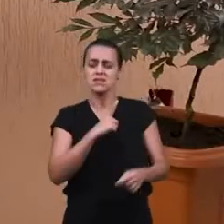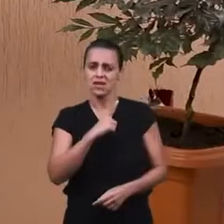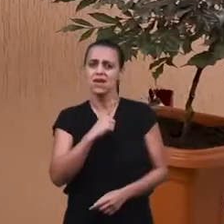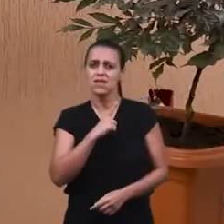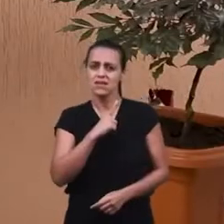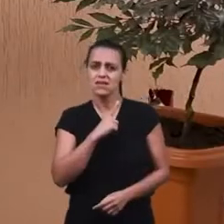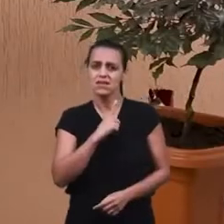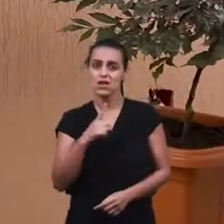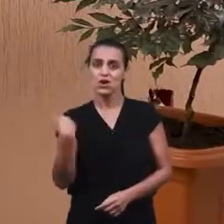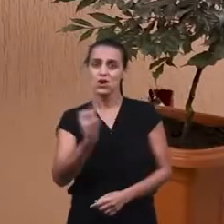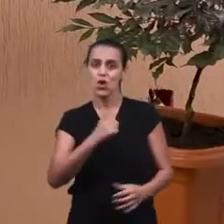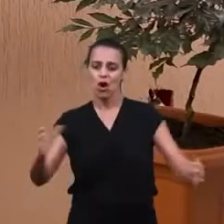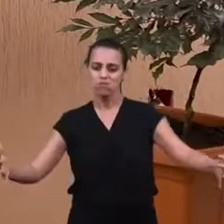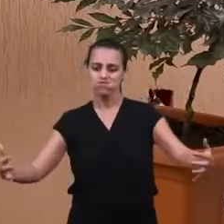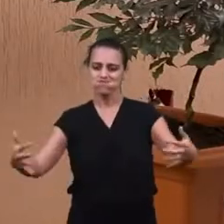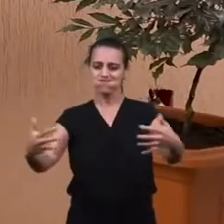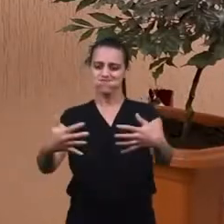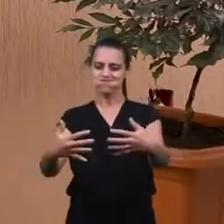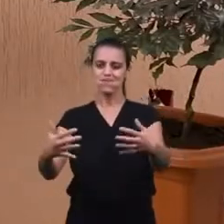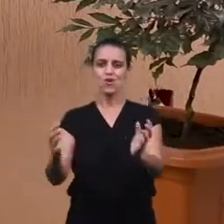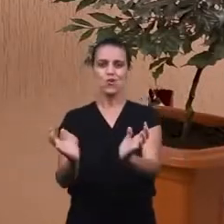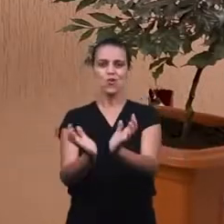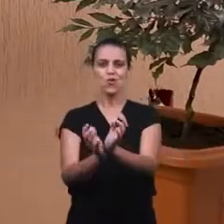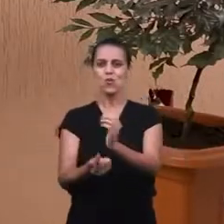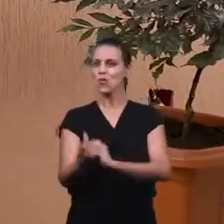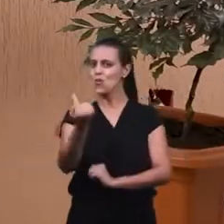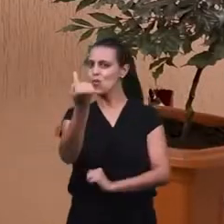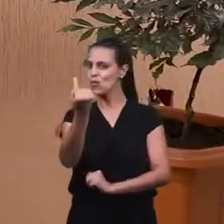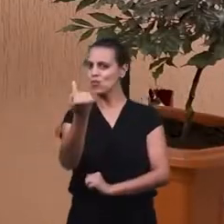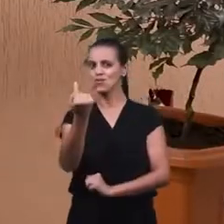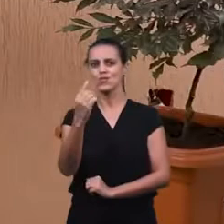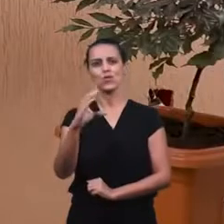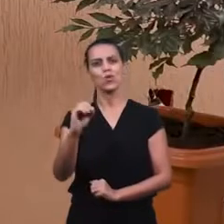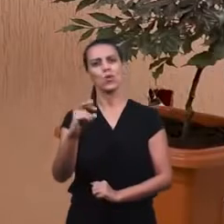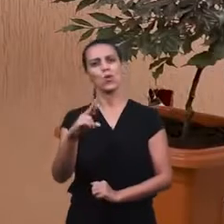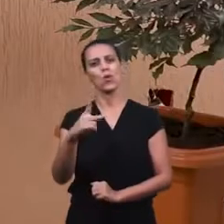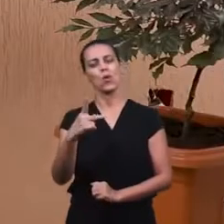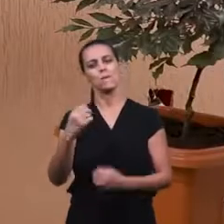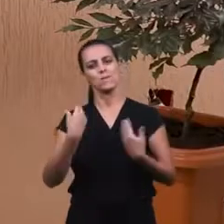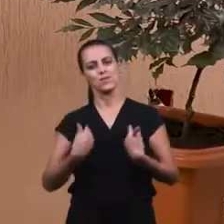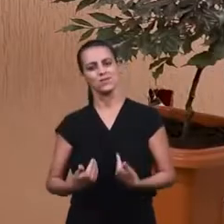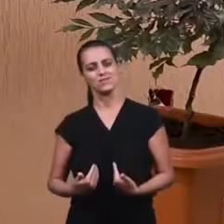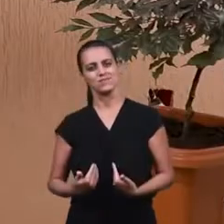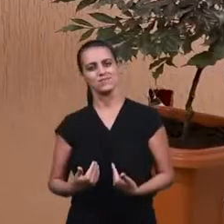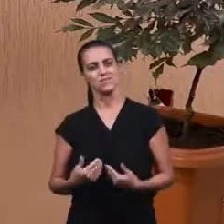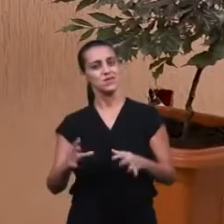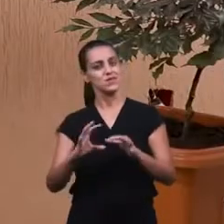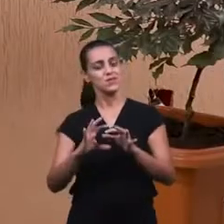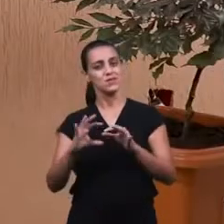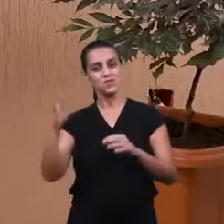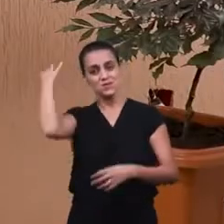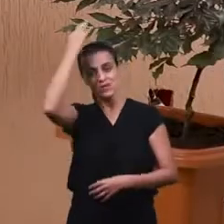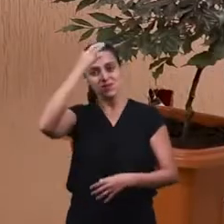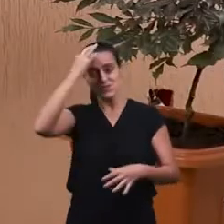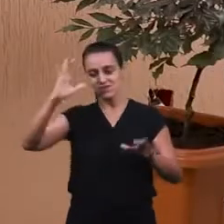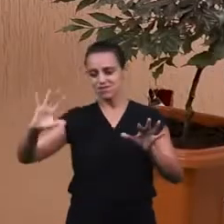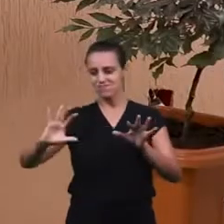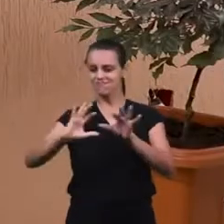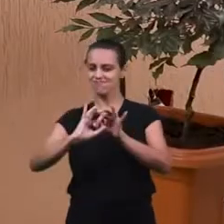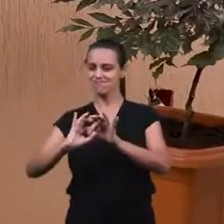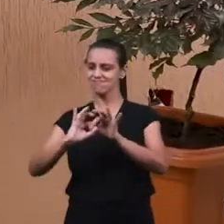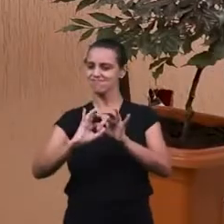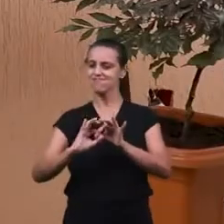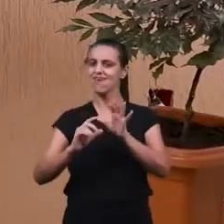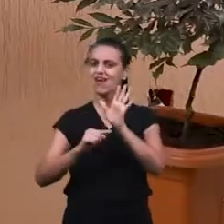Specificities. And all of us. Together. One body. And the Holy Spirit. Is the one. Who helps us. He guides.